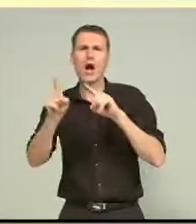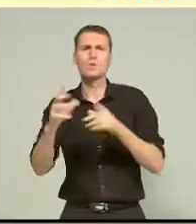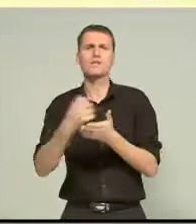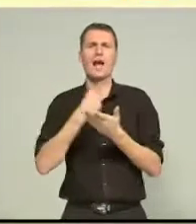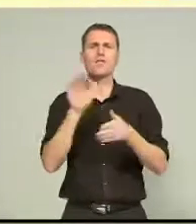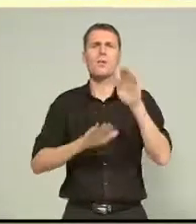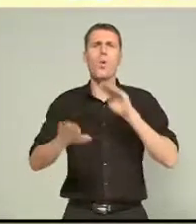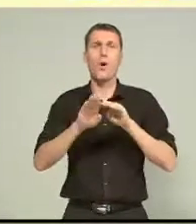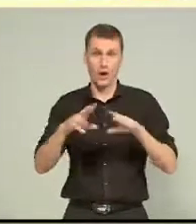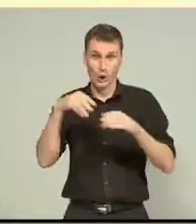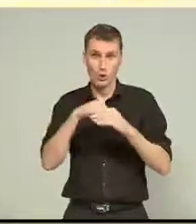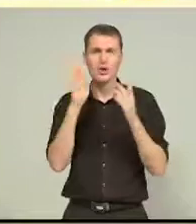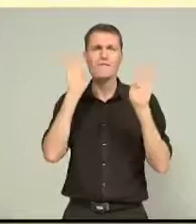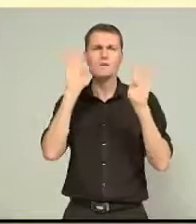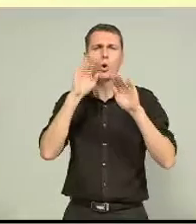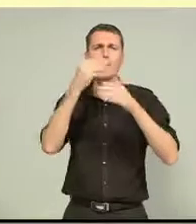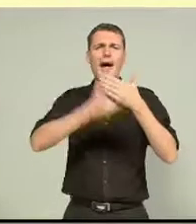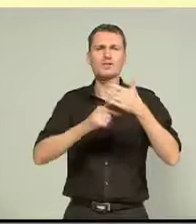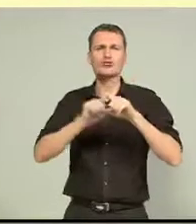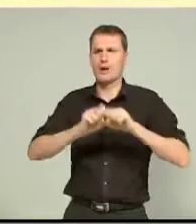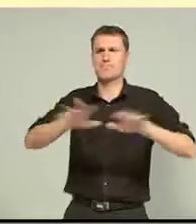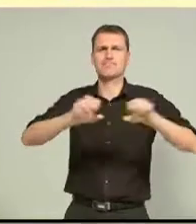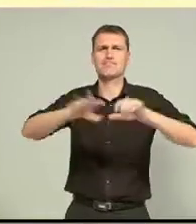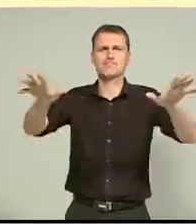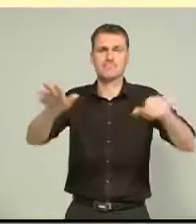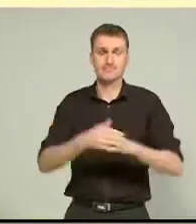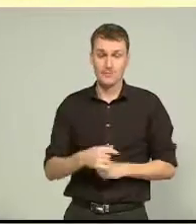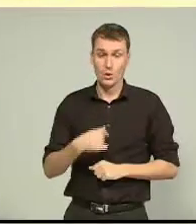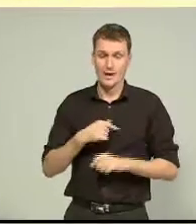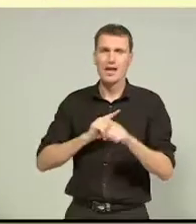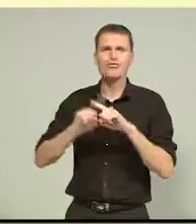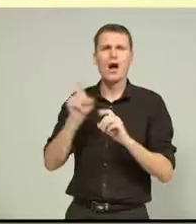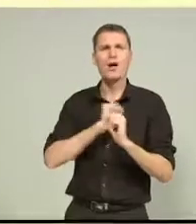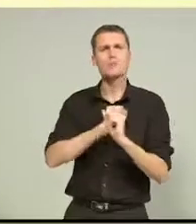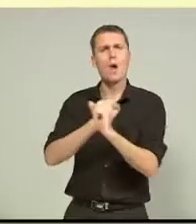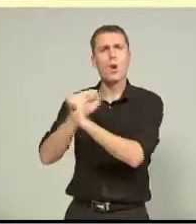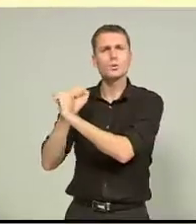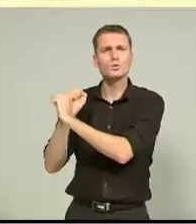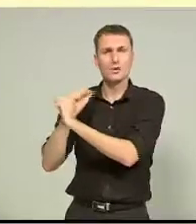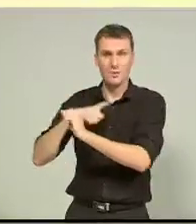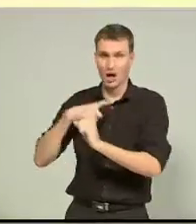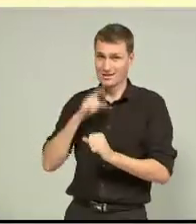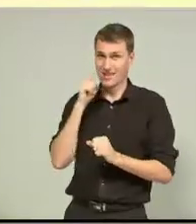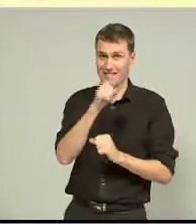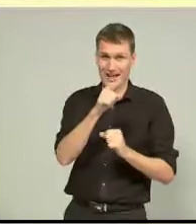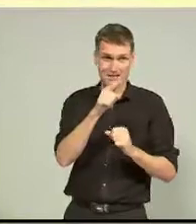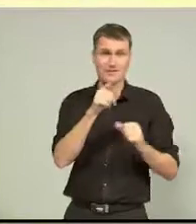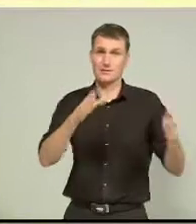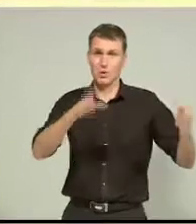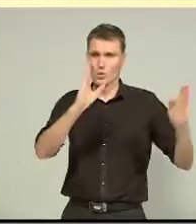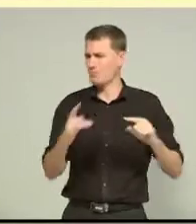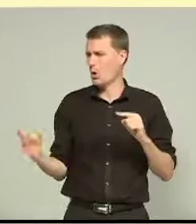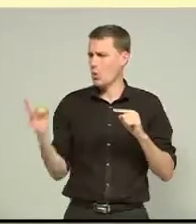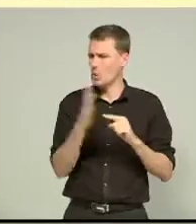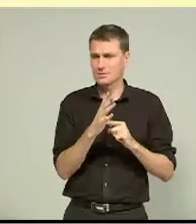page to raise awareness. We've tried to keep it in the public profile because how important we think this facility is and how the